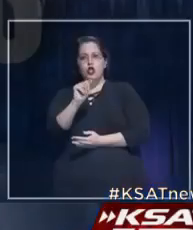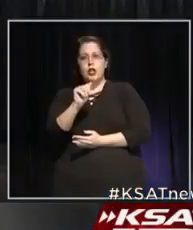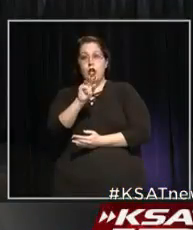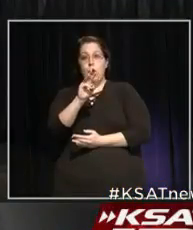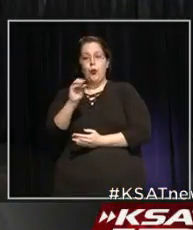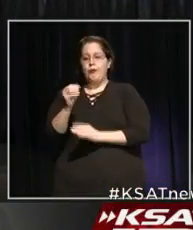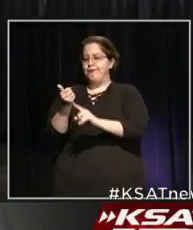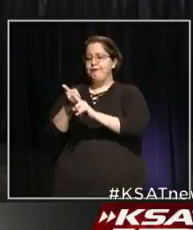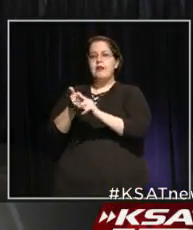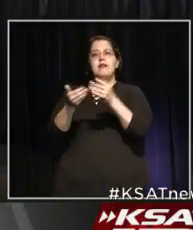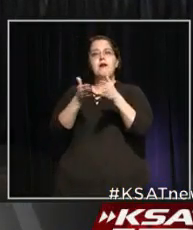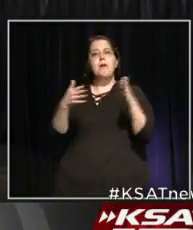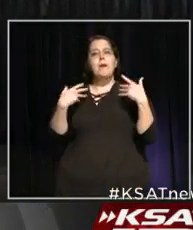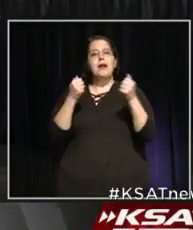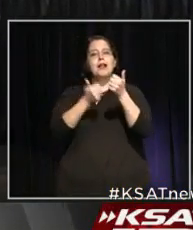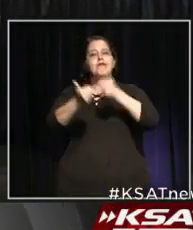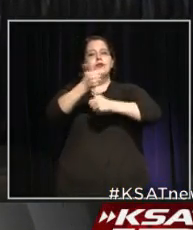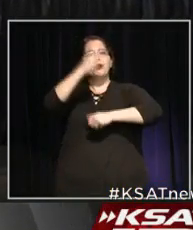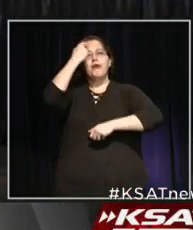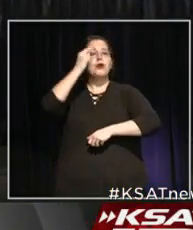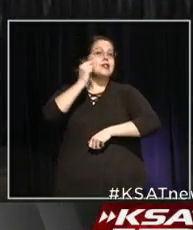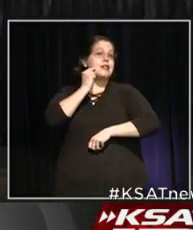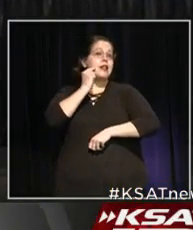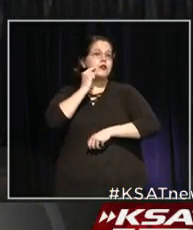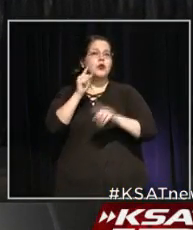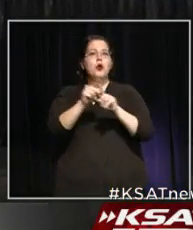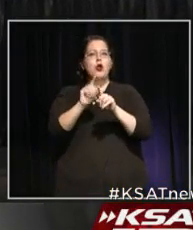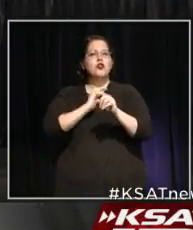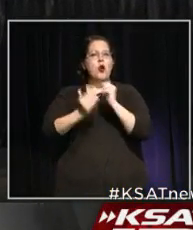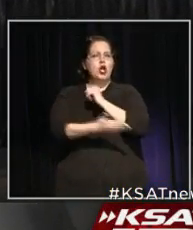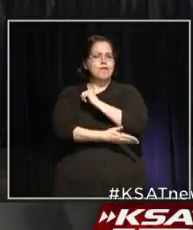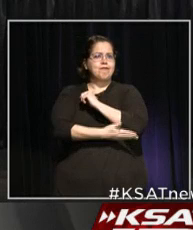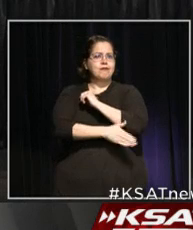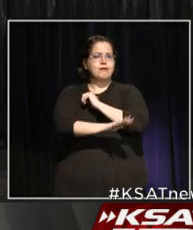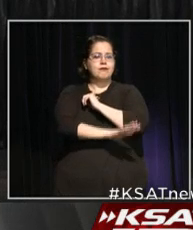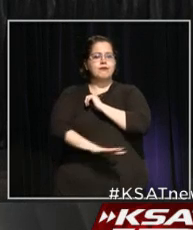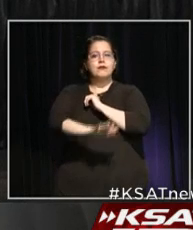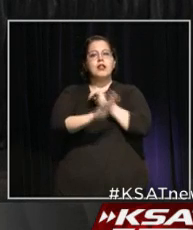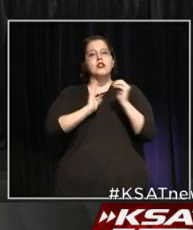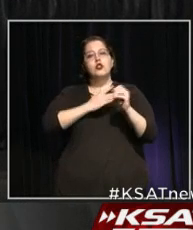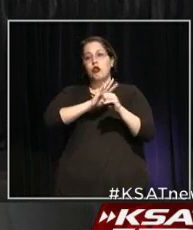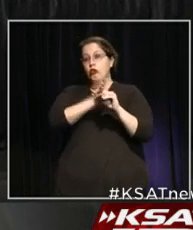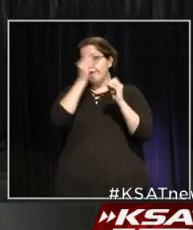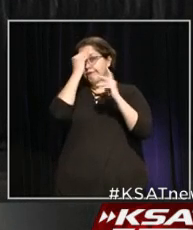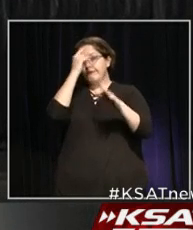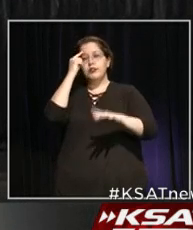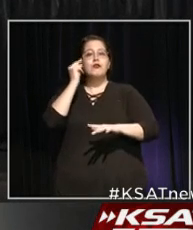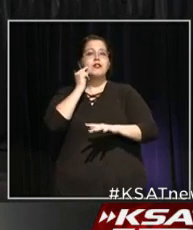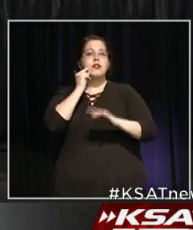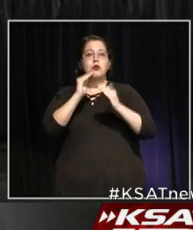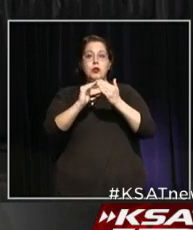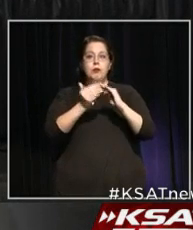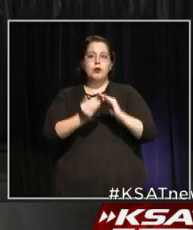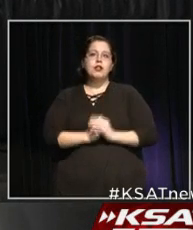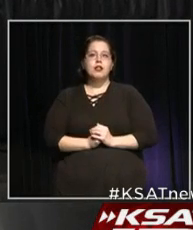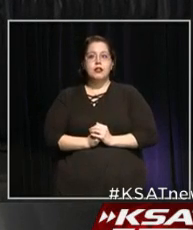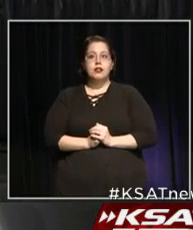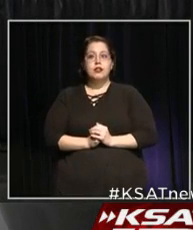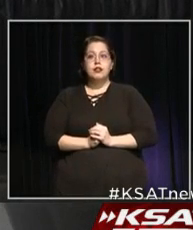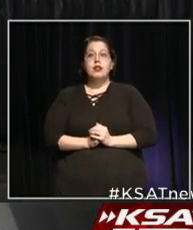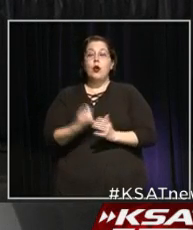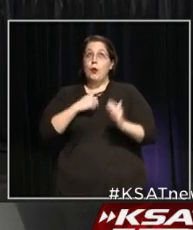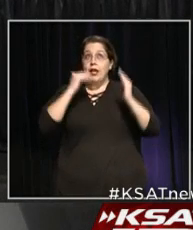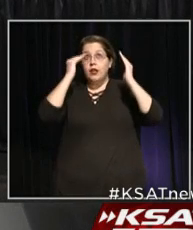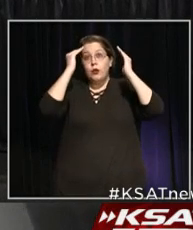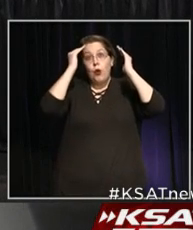The Public Health Authority for San Antonio and Bexar County, and this is our COVID-19 update for the San Antonio community. While we